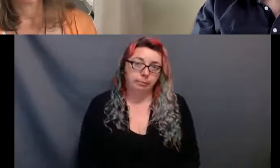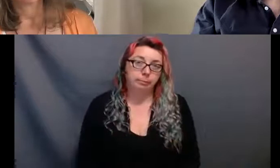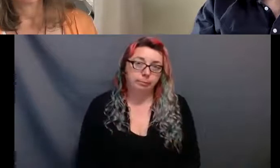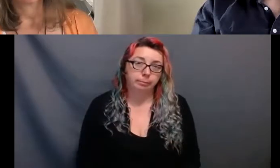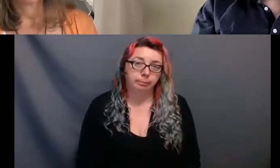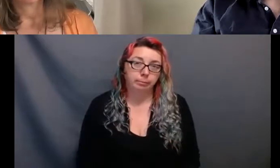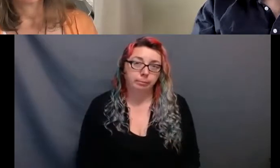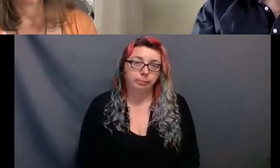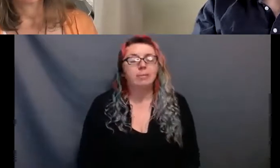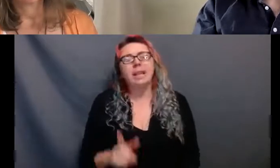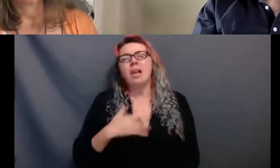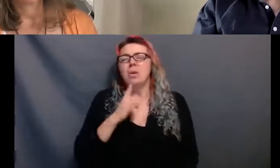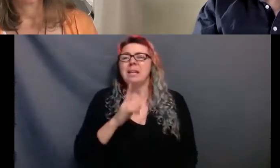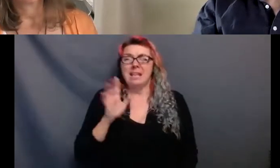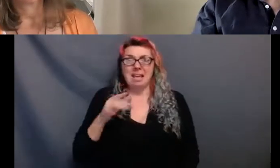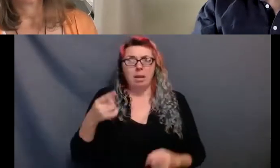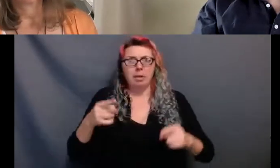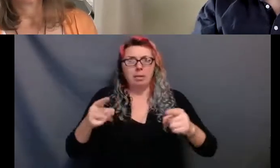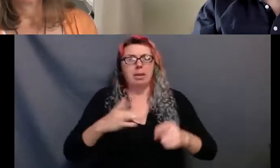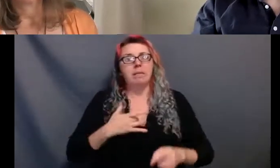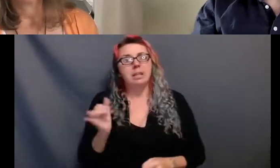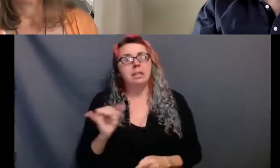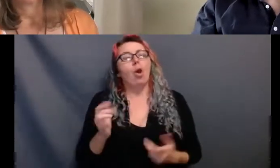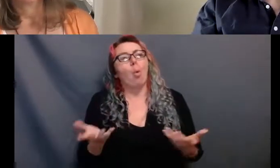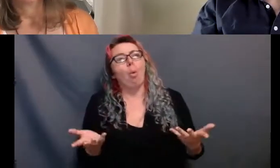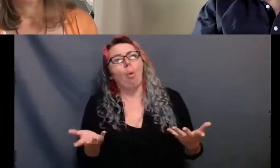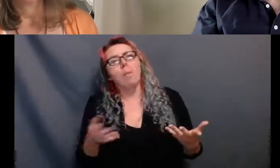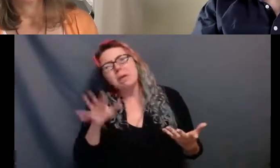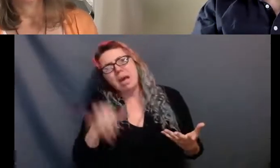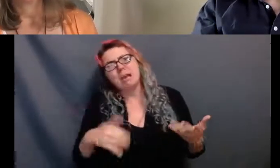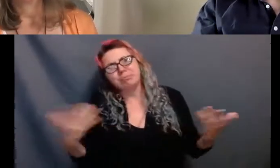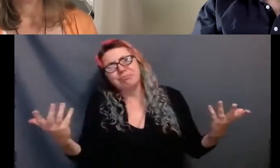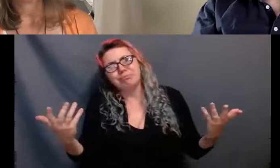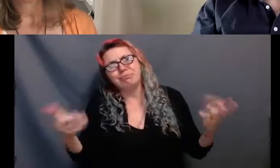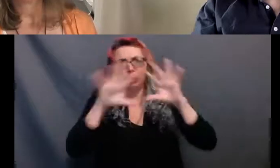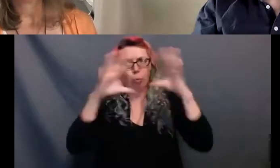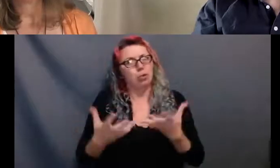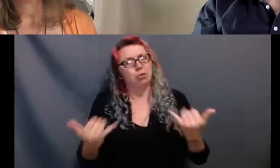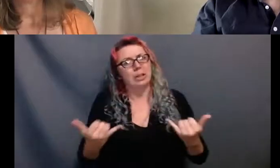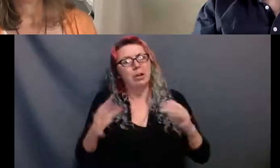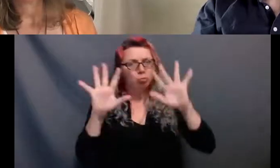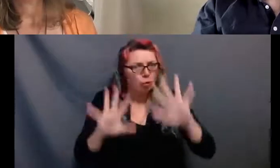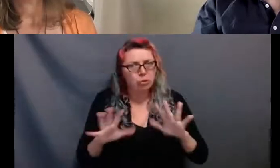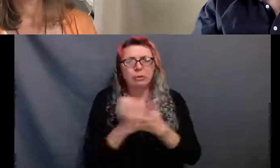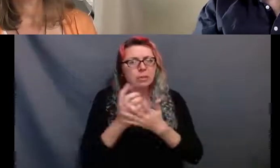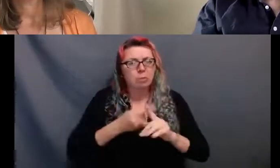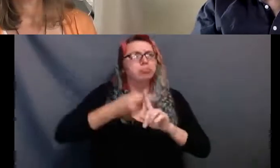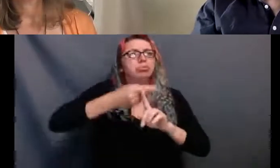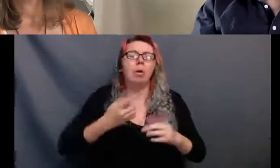the way things are. Until you dig a little deeper, just under the surface, you realise